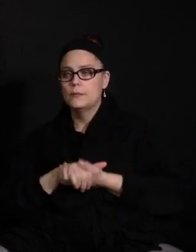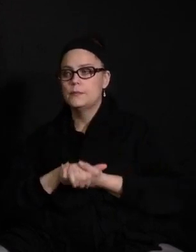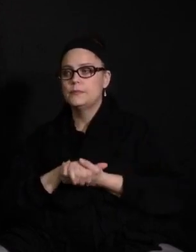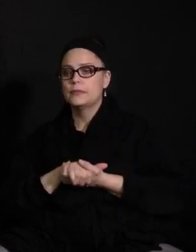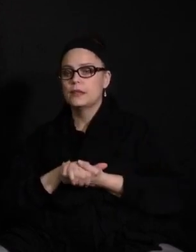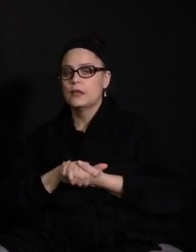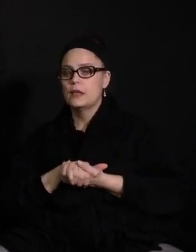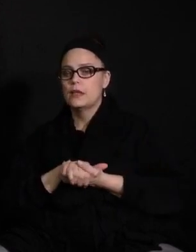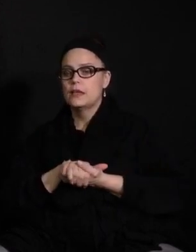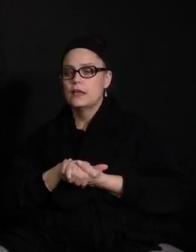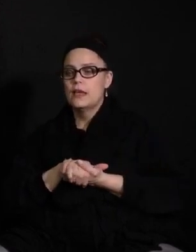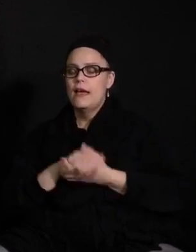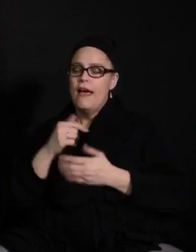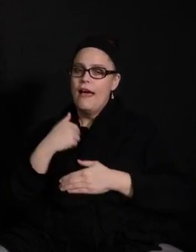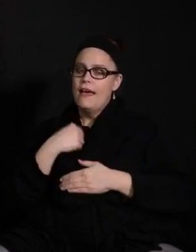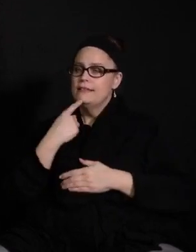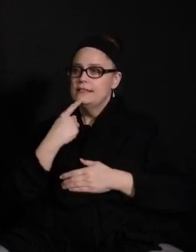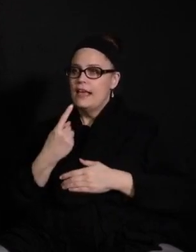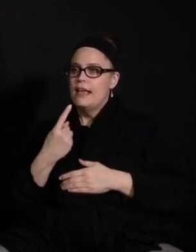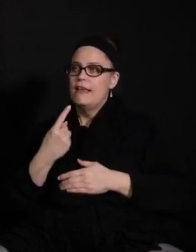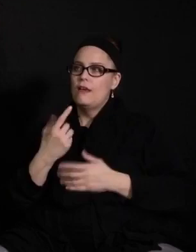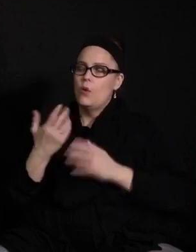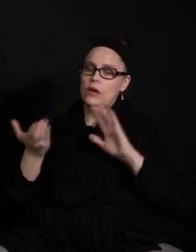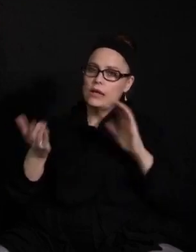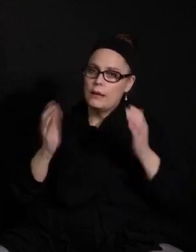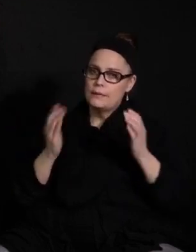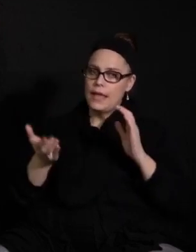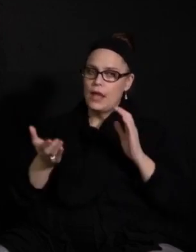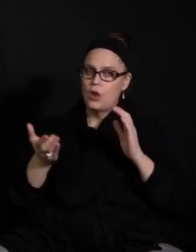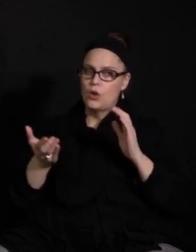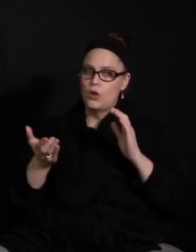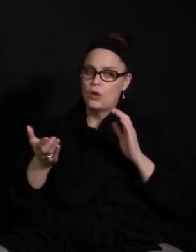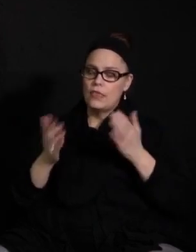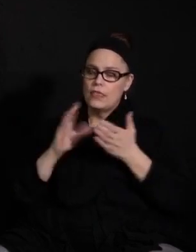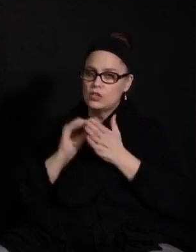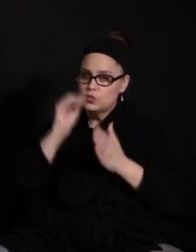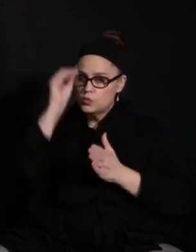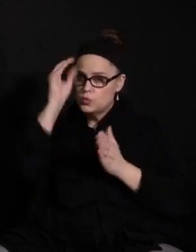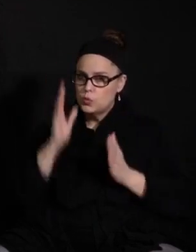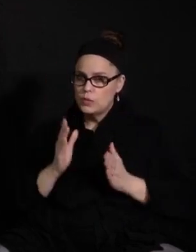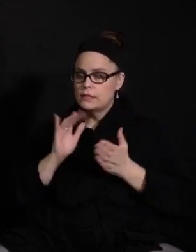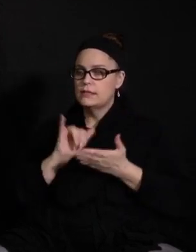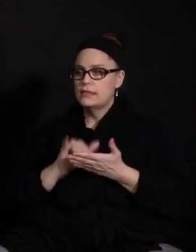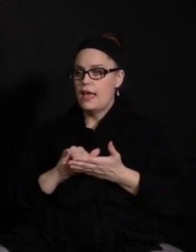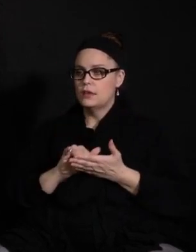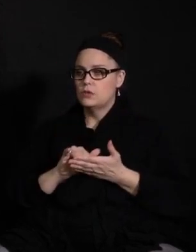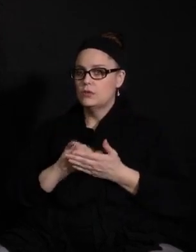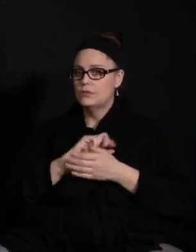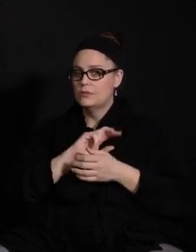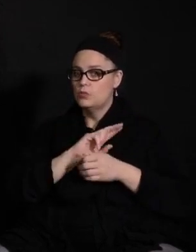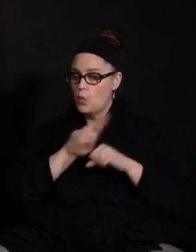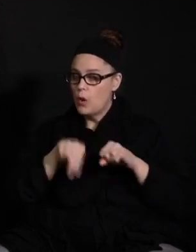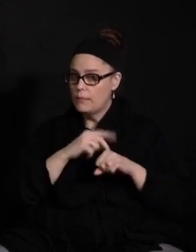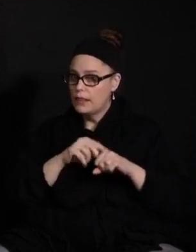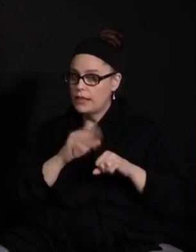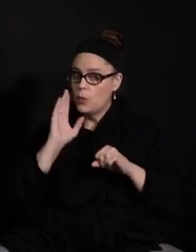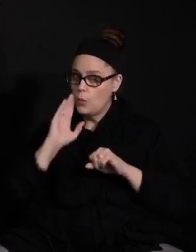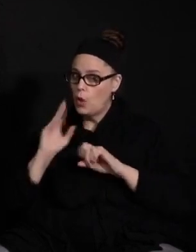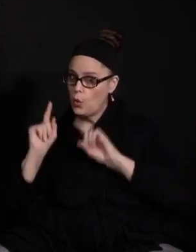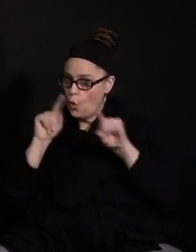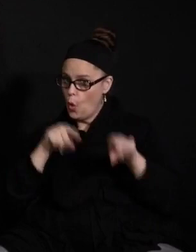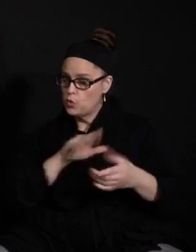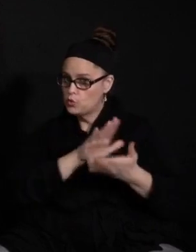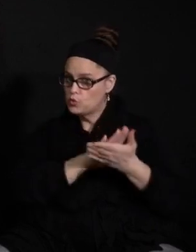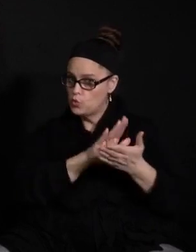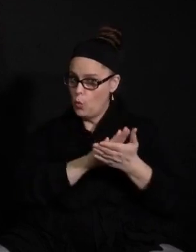So I kind of say like to compare it to students that usually come to school when we were in